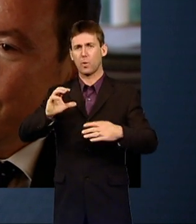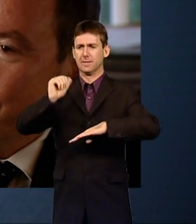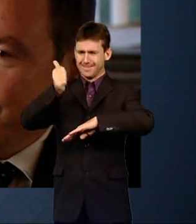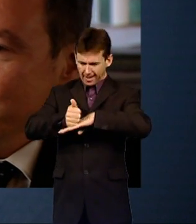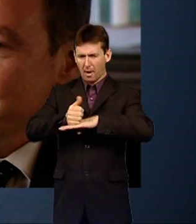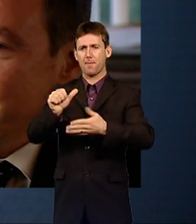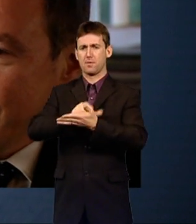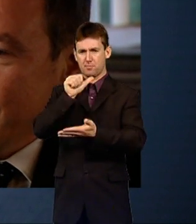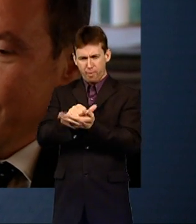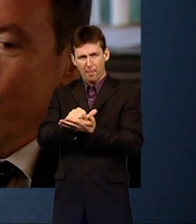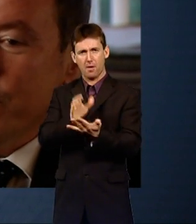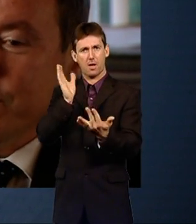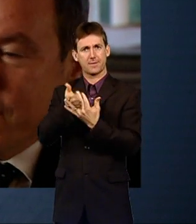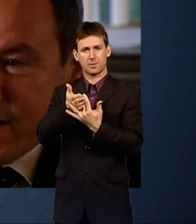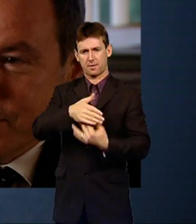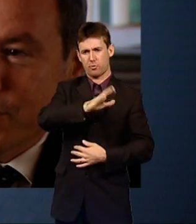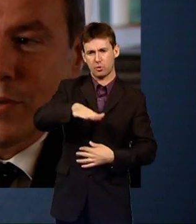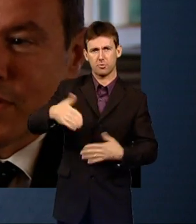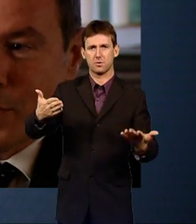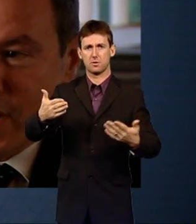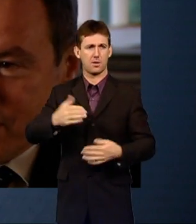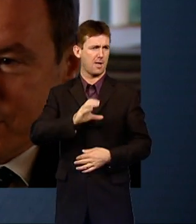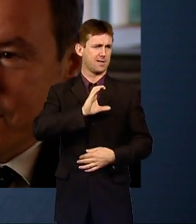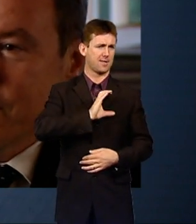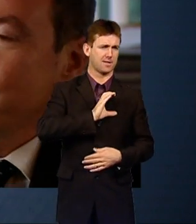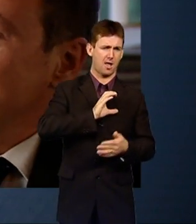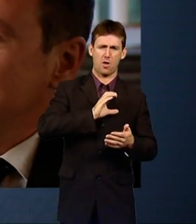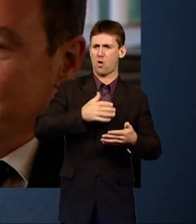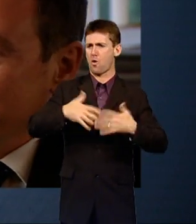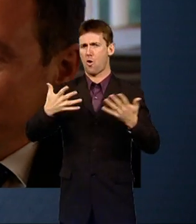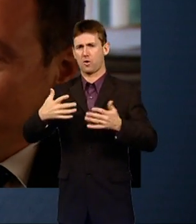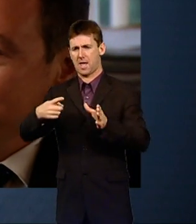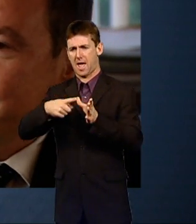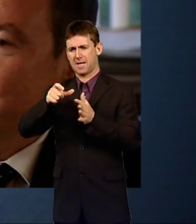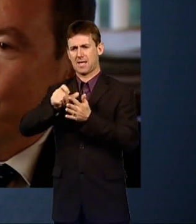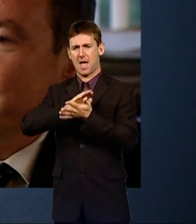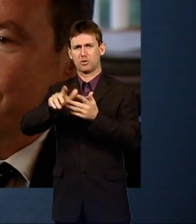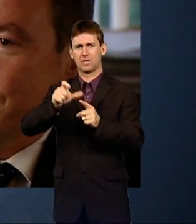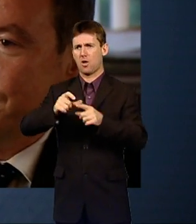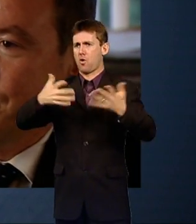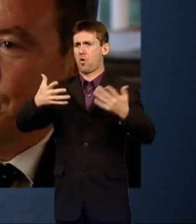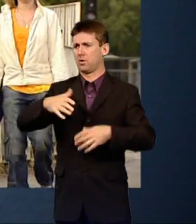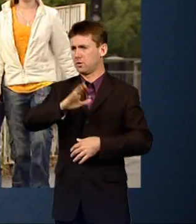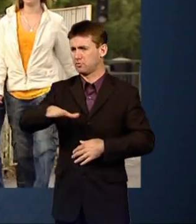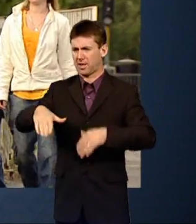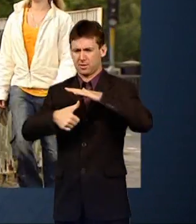for the children that need it, whether it's cancer or it's hyperactivity or it's childhood depression or whatever.